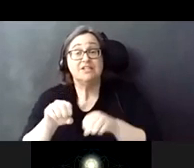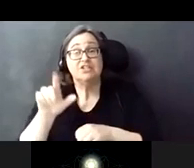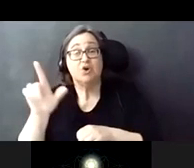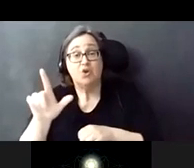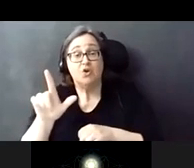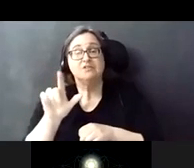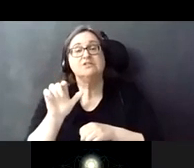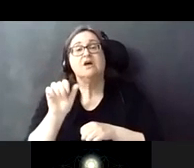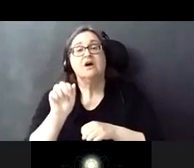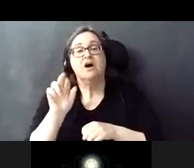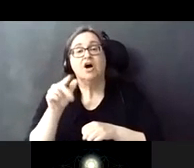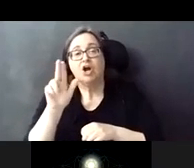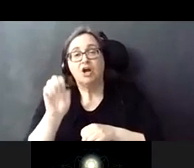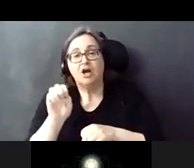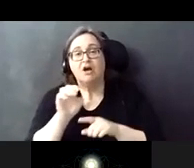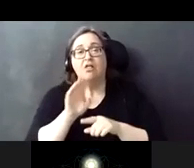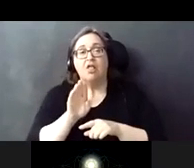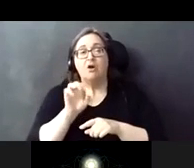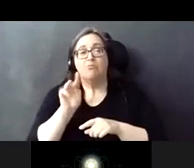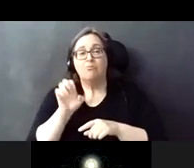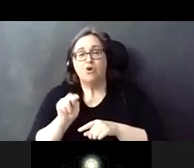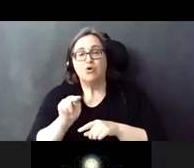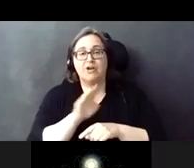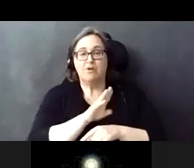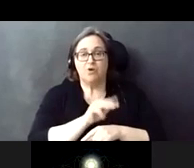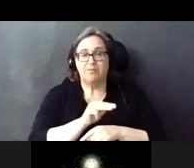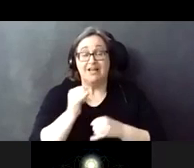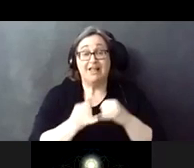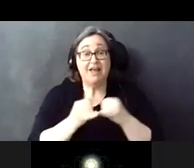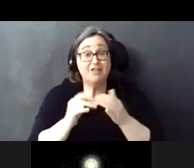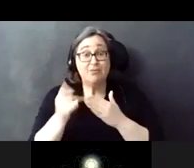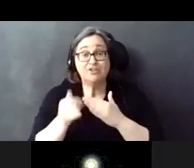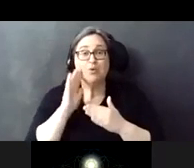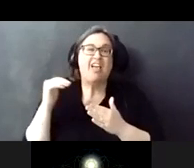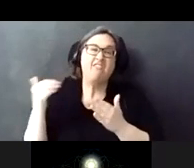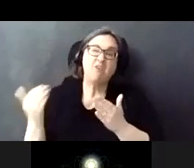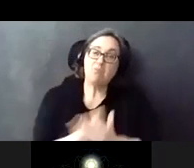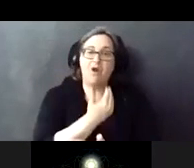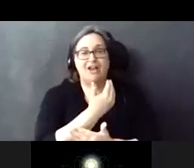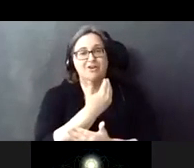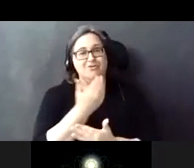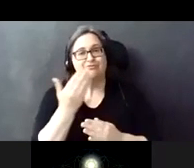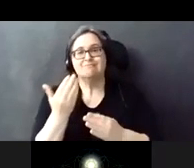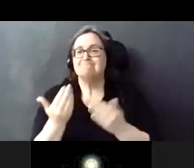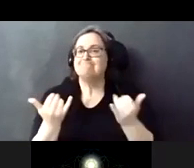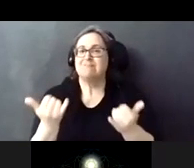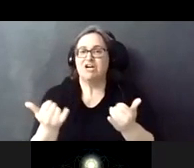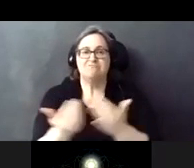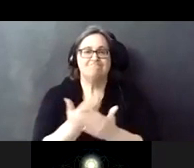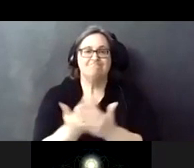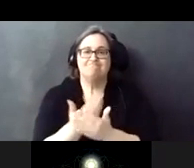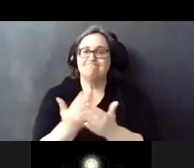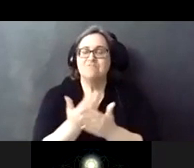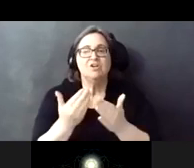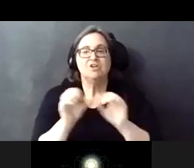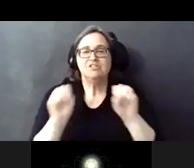Berwyn or Bryn Mawr at the end of the project, you're going to have a brand new modern station that is fully accessible. There